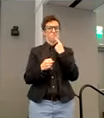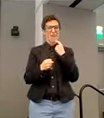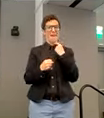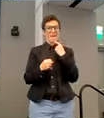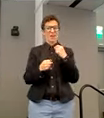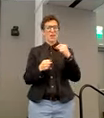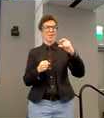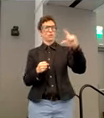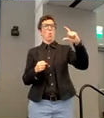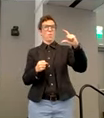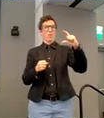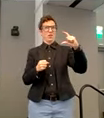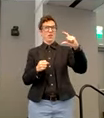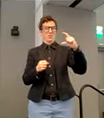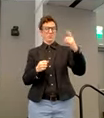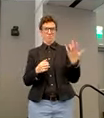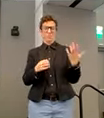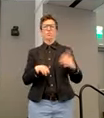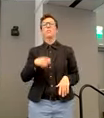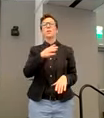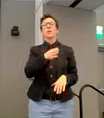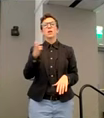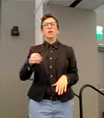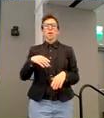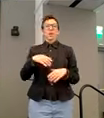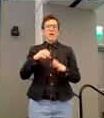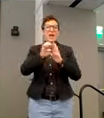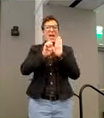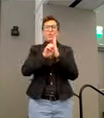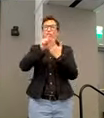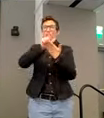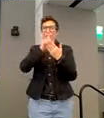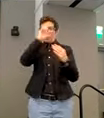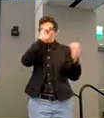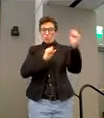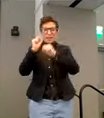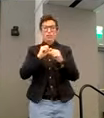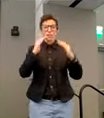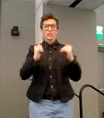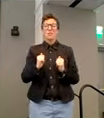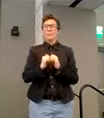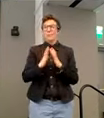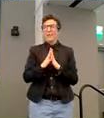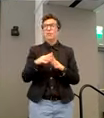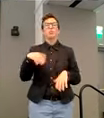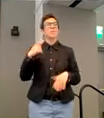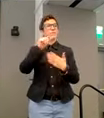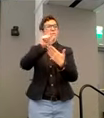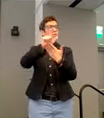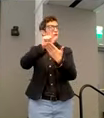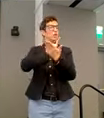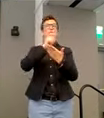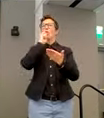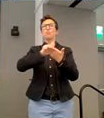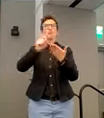Thank you. Ethical legal strategies, implementation. You don't, for legal stuff, you don't write a settlement agreement, and then it's